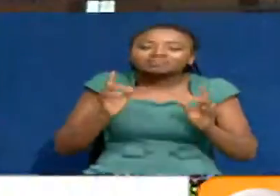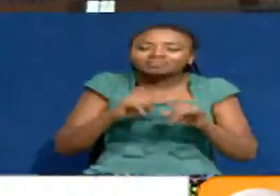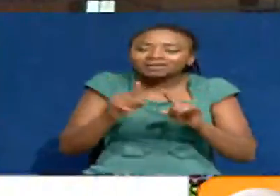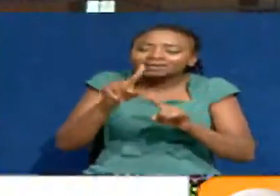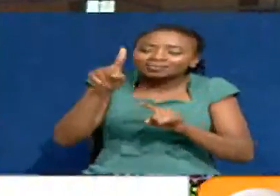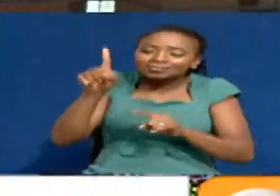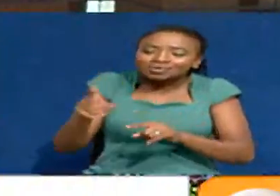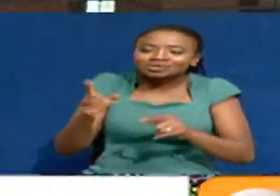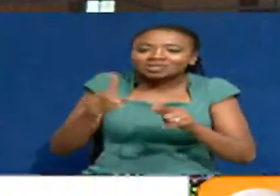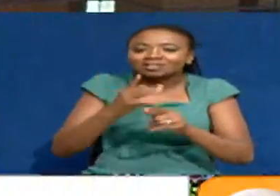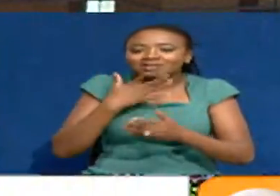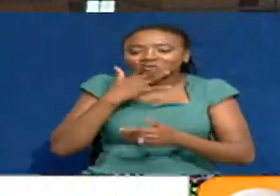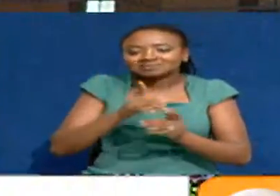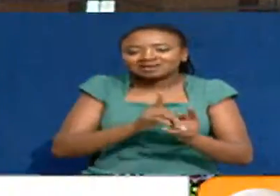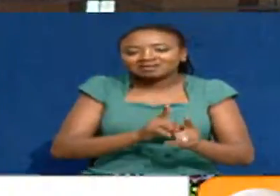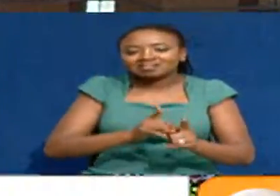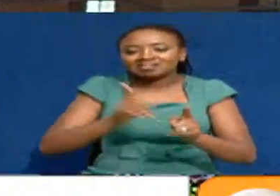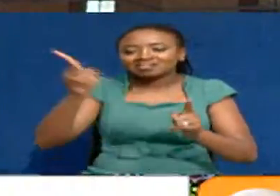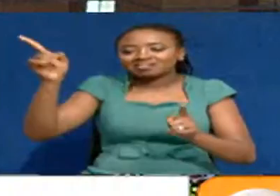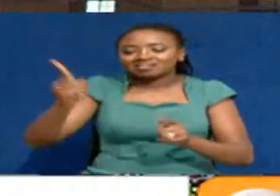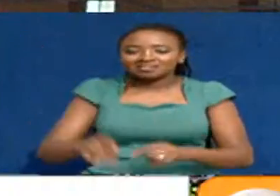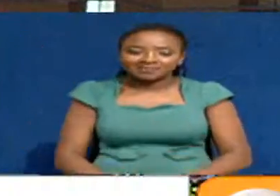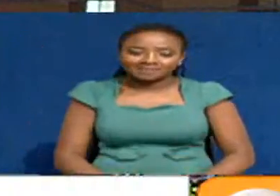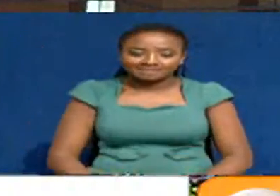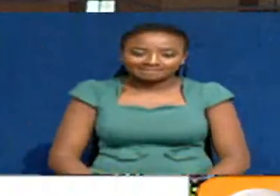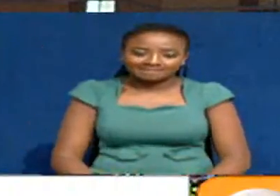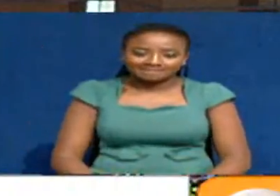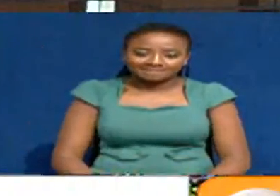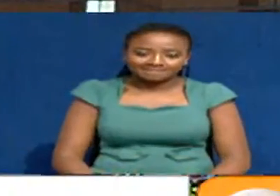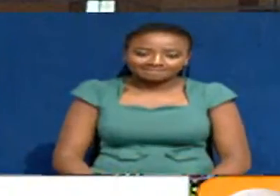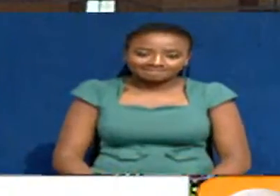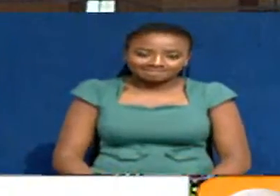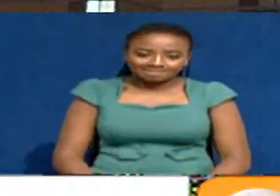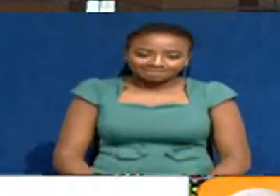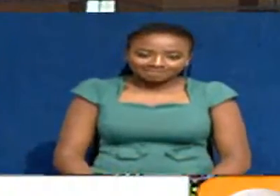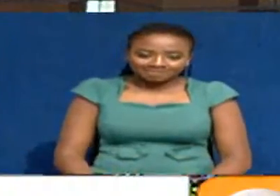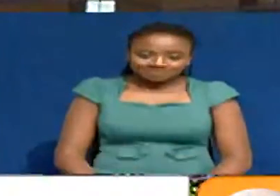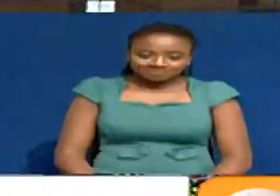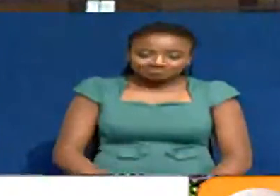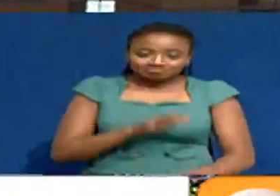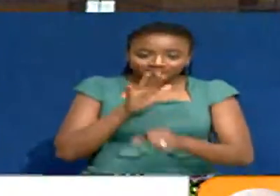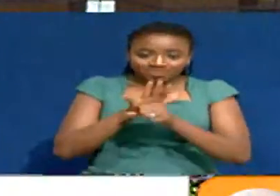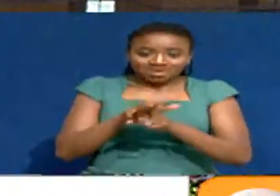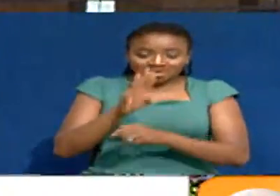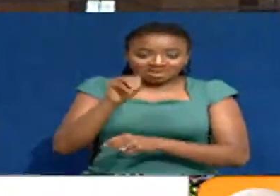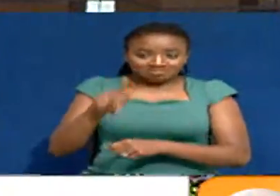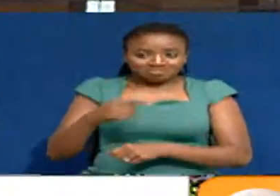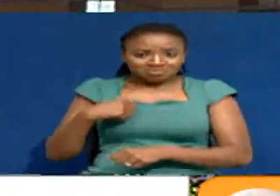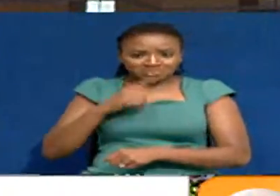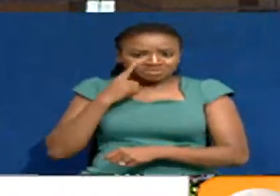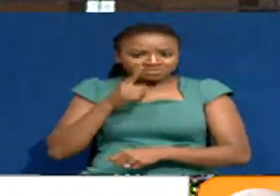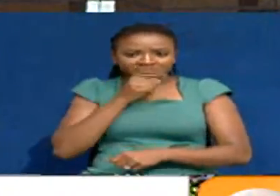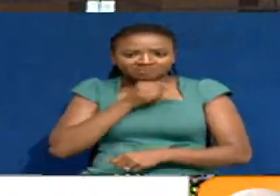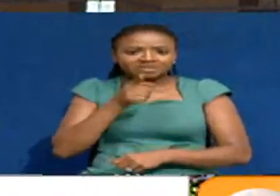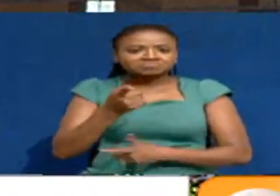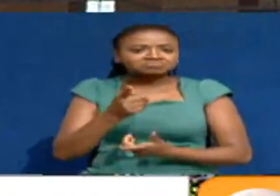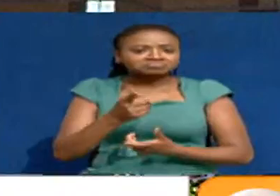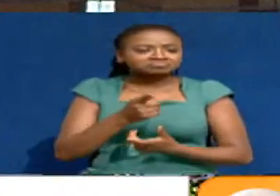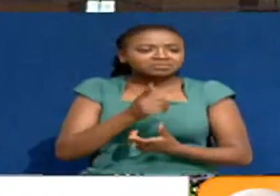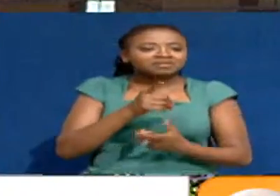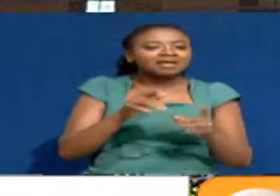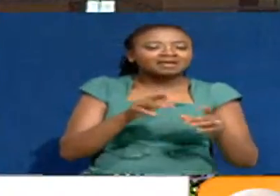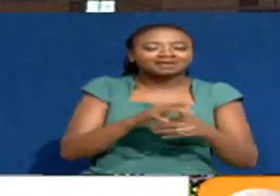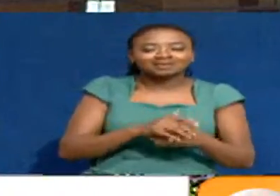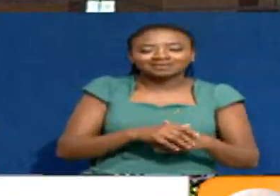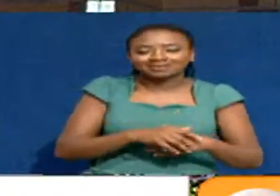questions to both of my guests. T. Indem are saying most of the MPs, it seems, are in Jubilee in the daytime and